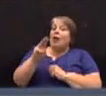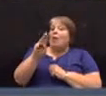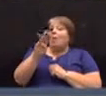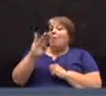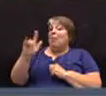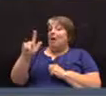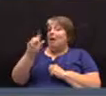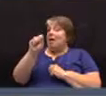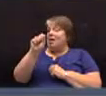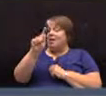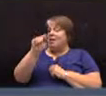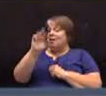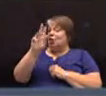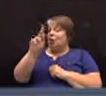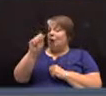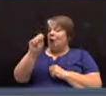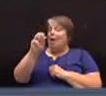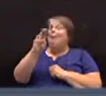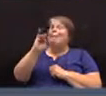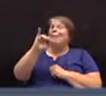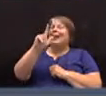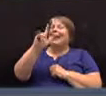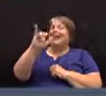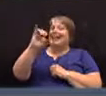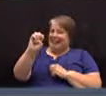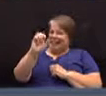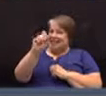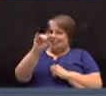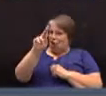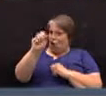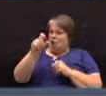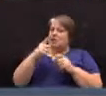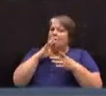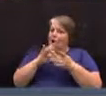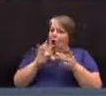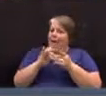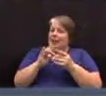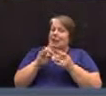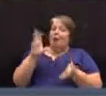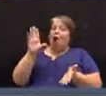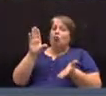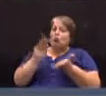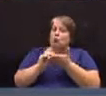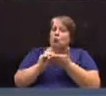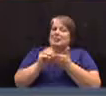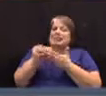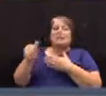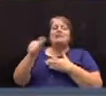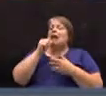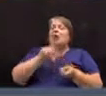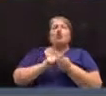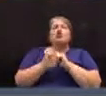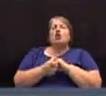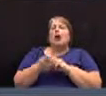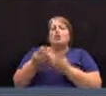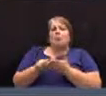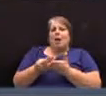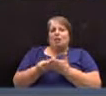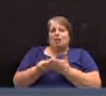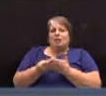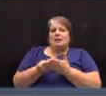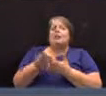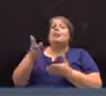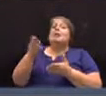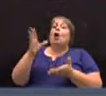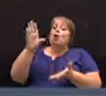comment about reducing expenses is not going to change the budget. Reducing the budget for